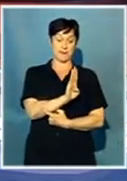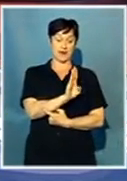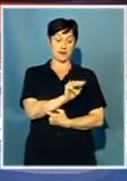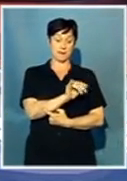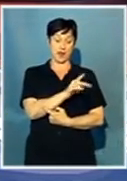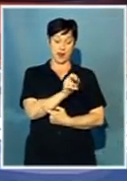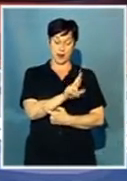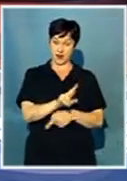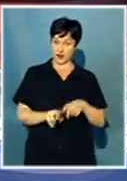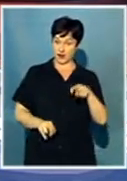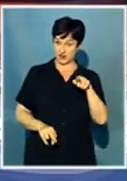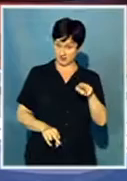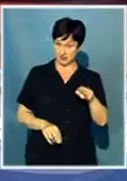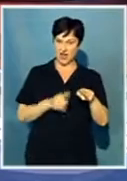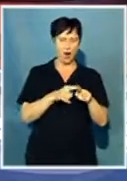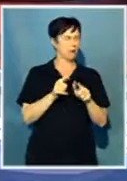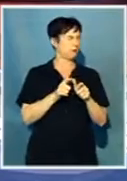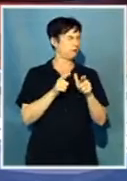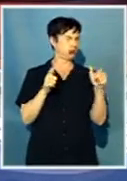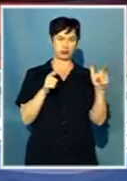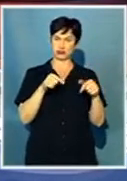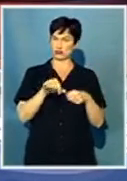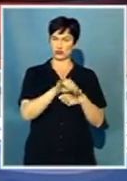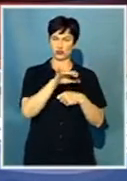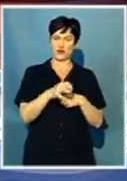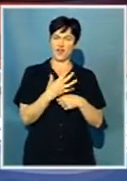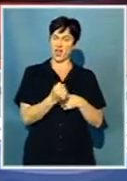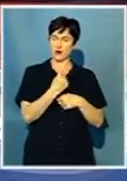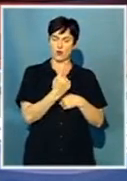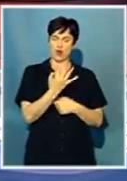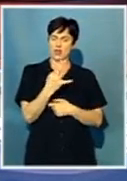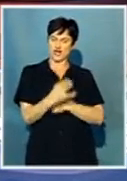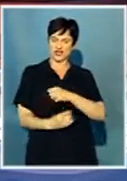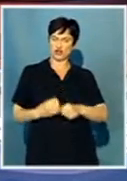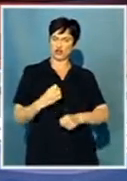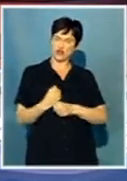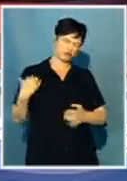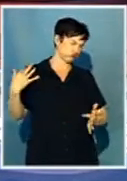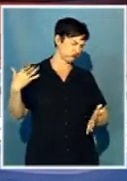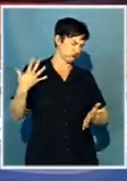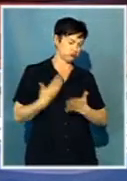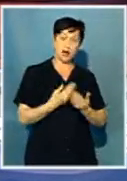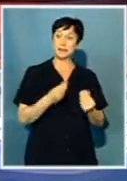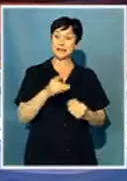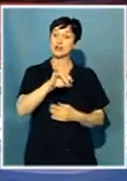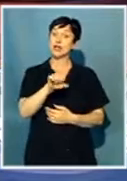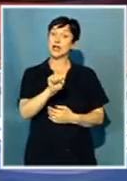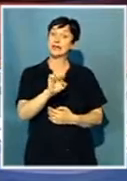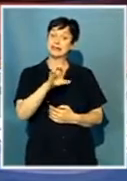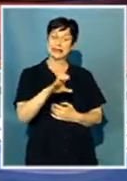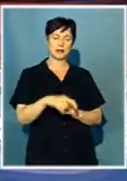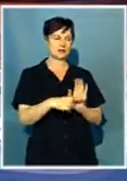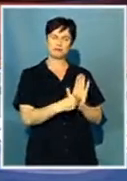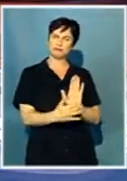which grew into a global giant from its foundations in South Africa over 130 years ago. The oldest listing on the